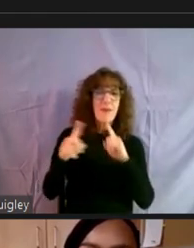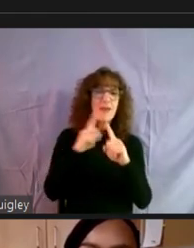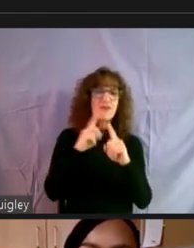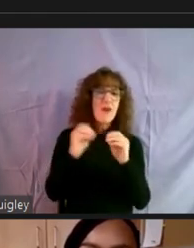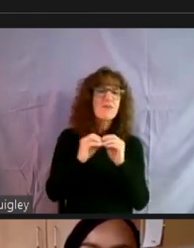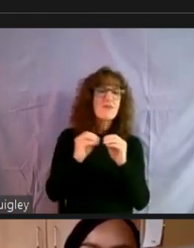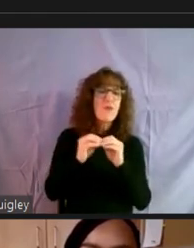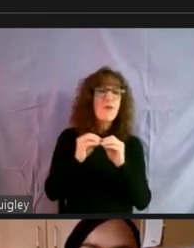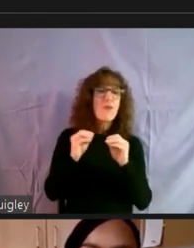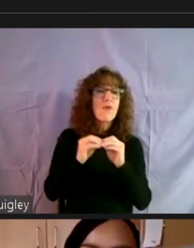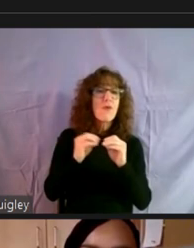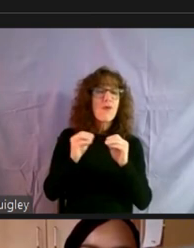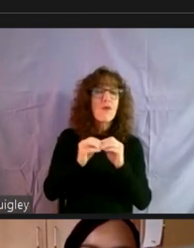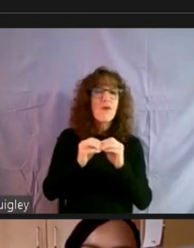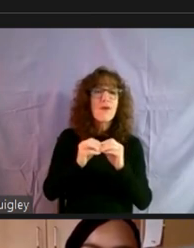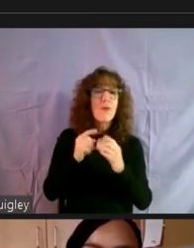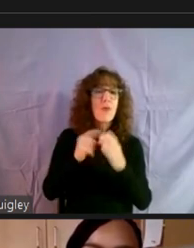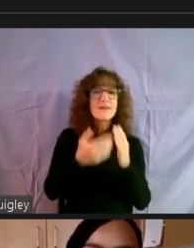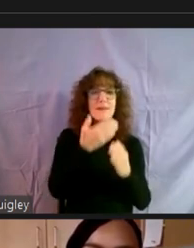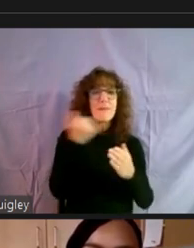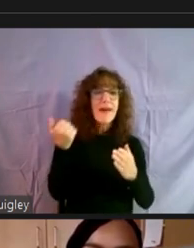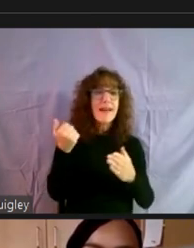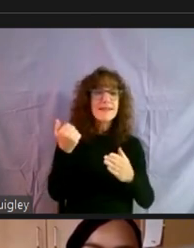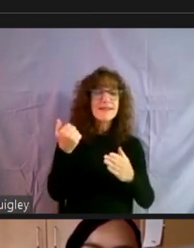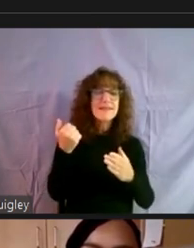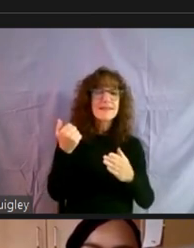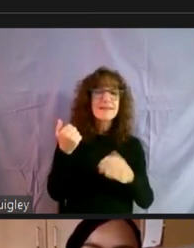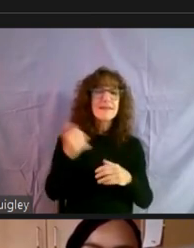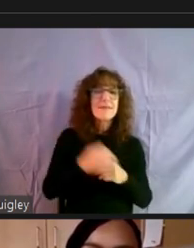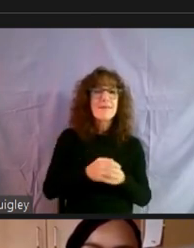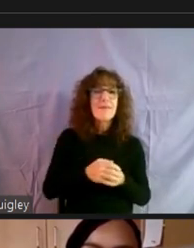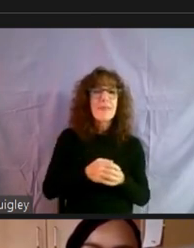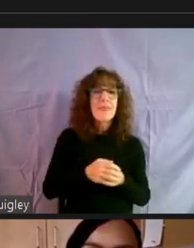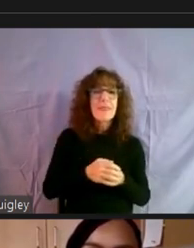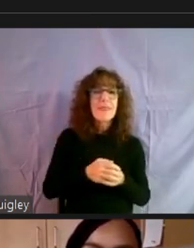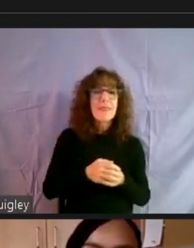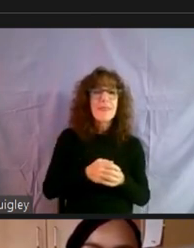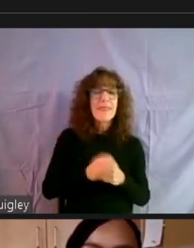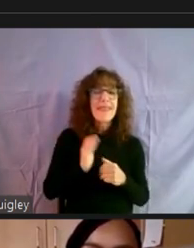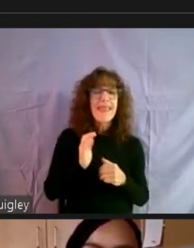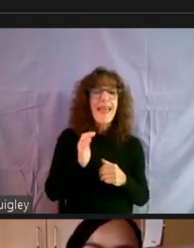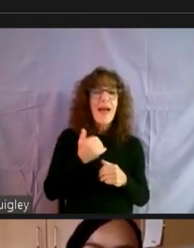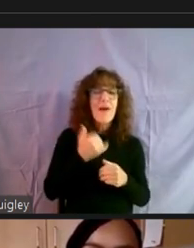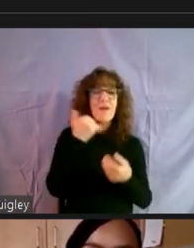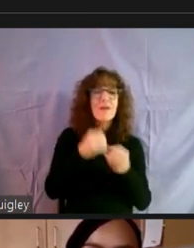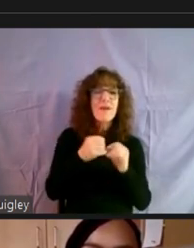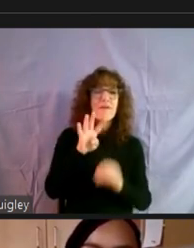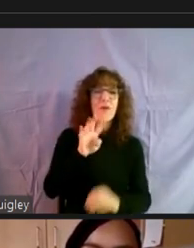through, you know, what, what would be the best bet. Um, our number here is